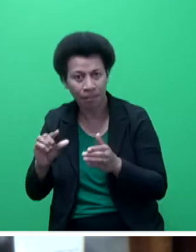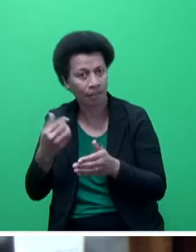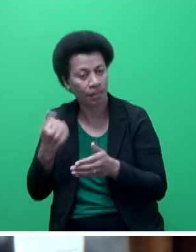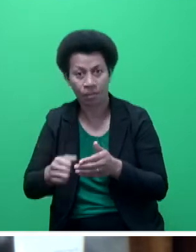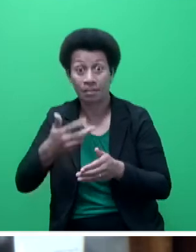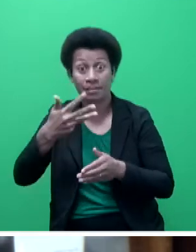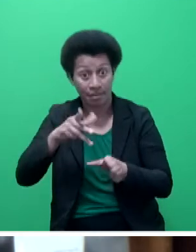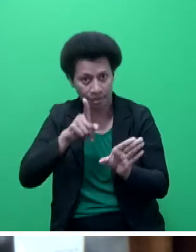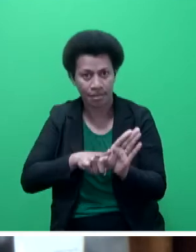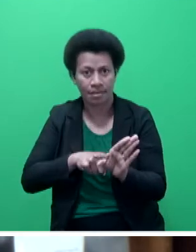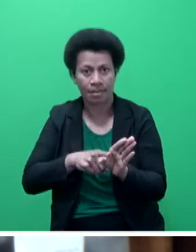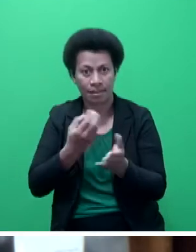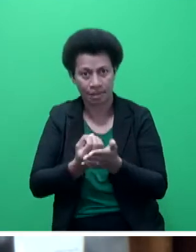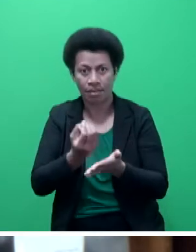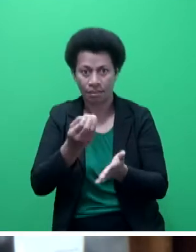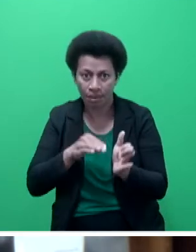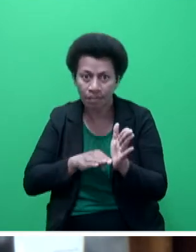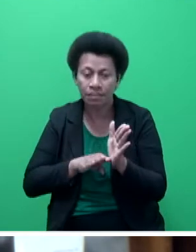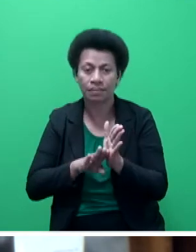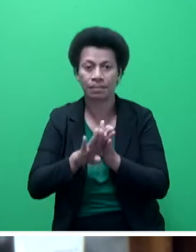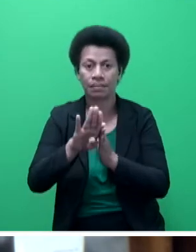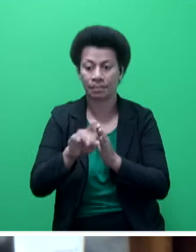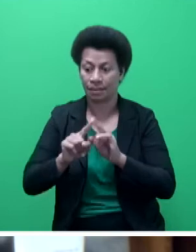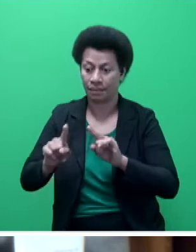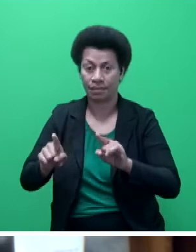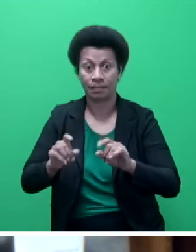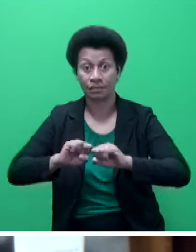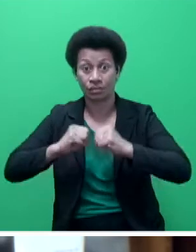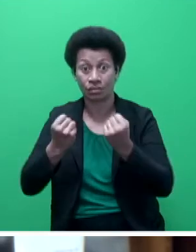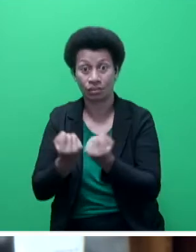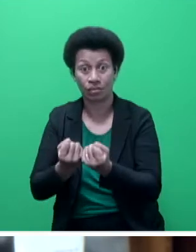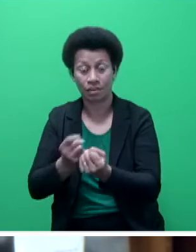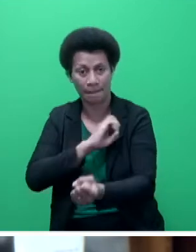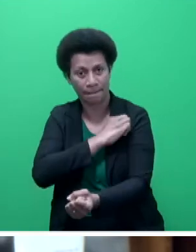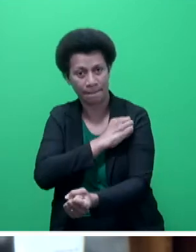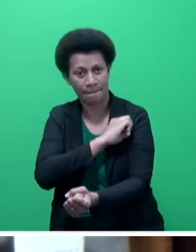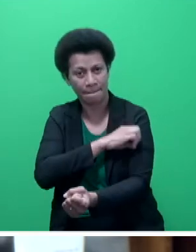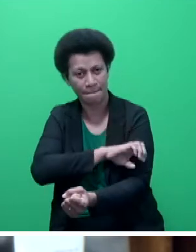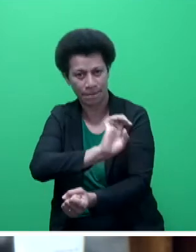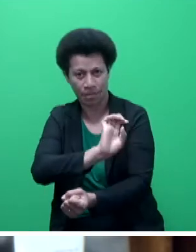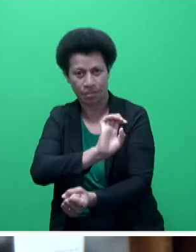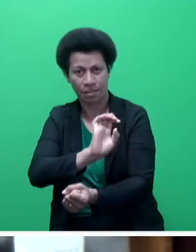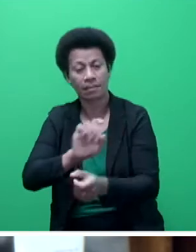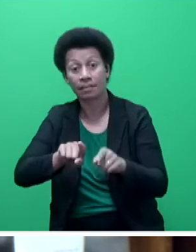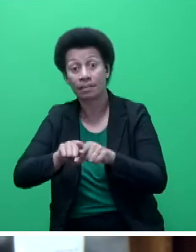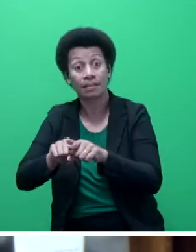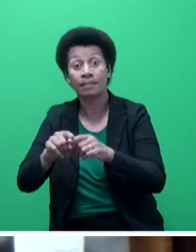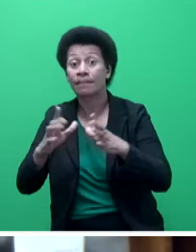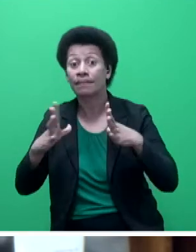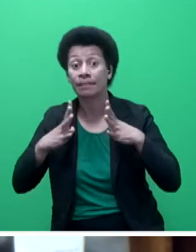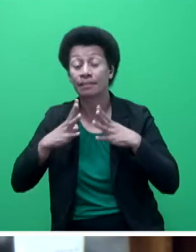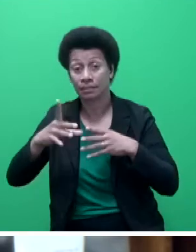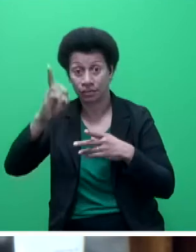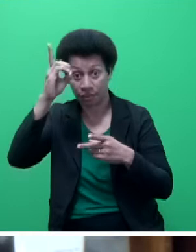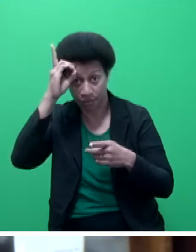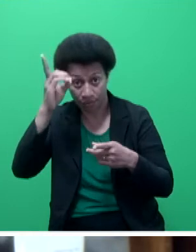consecutive economic growth and various social empowerment initiatives like true free education, Mr Speaker,